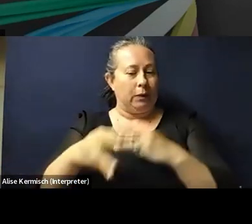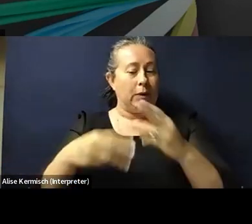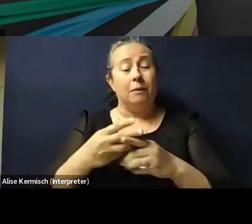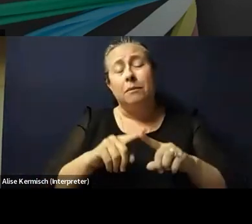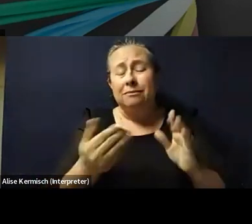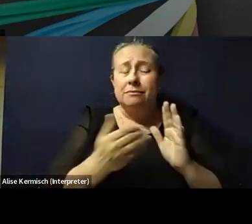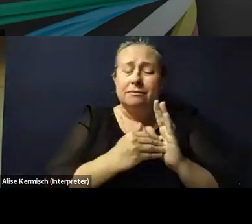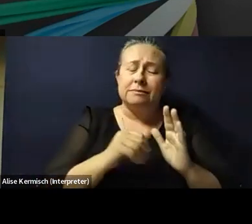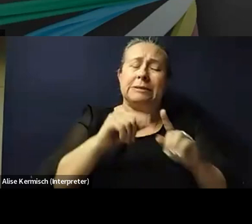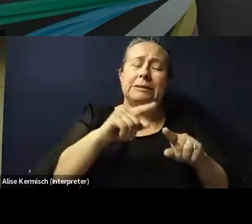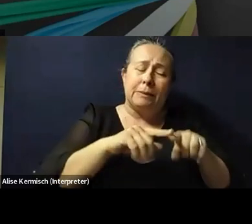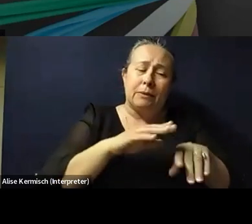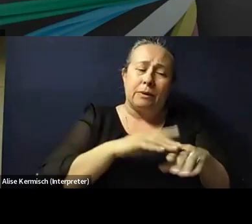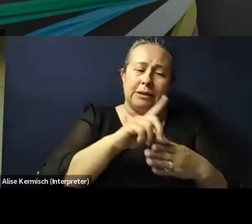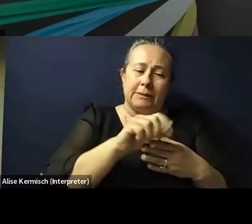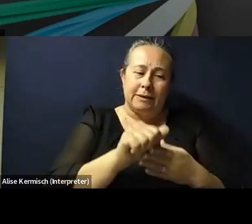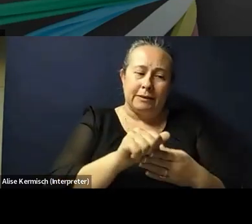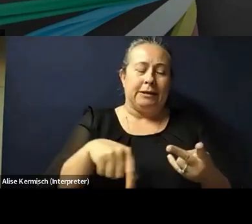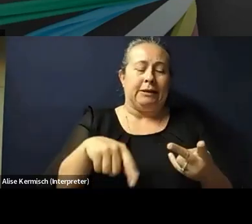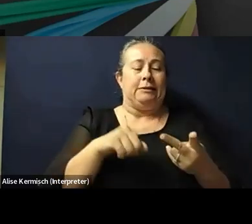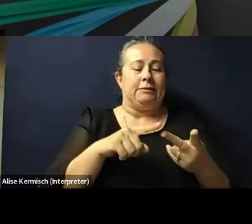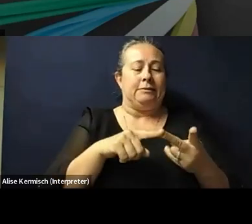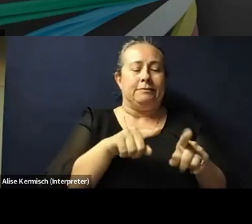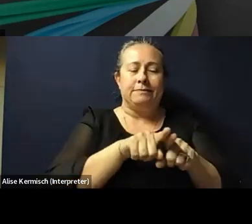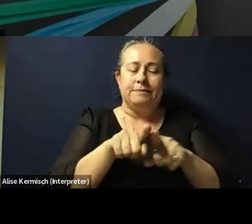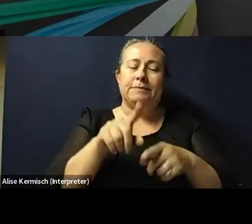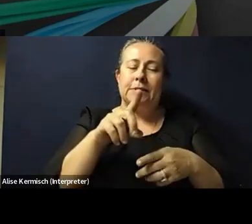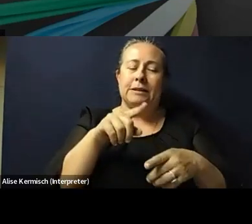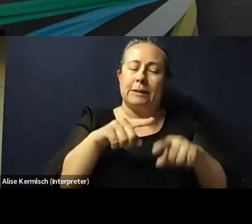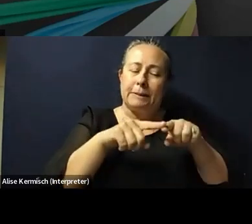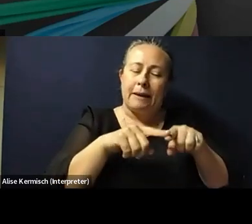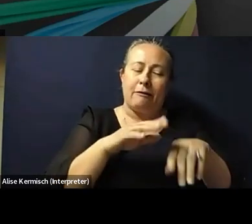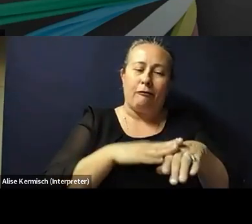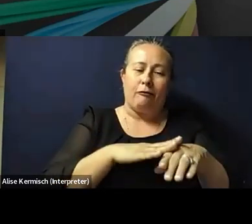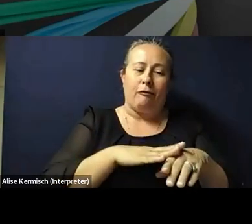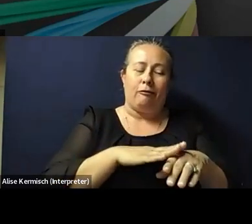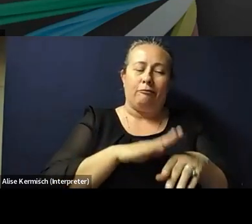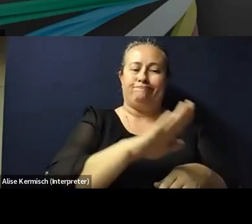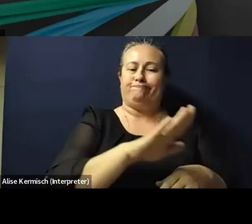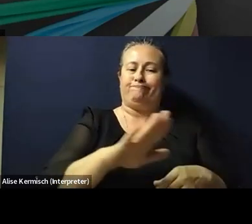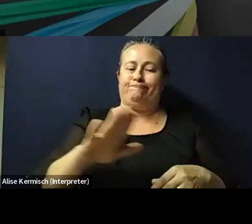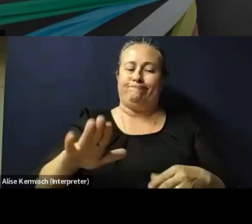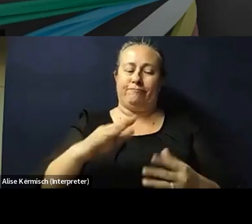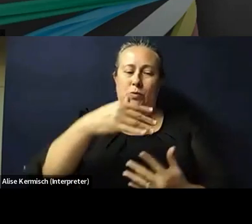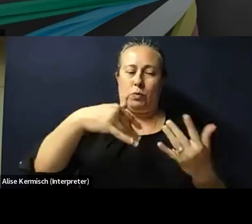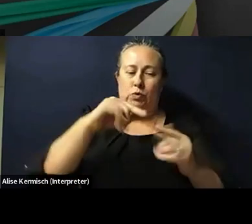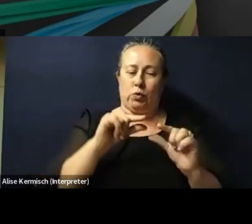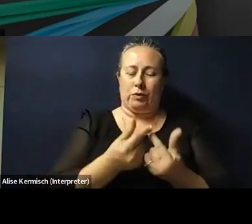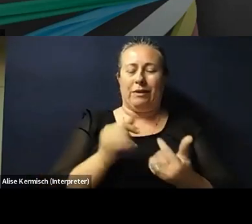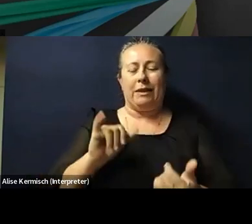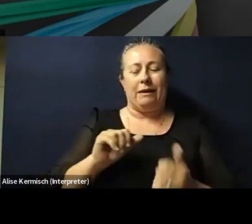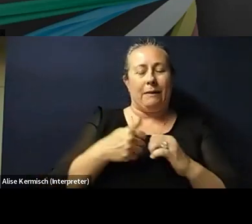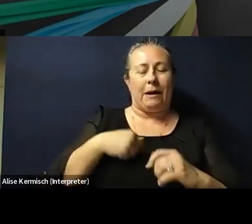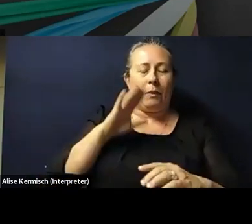depends on the disability and also, it depends on the social group you're with. Um, so that's, that's how I would answer